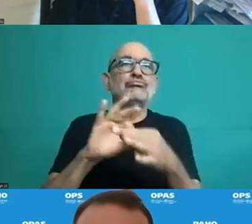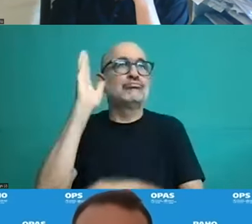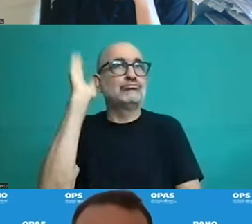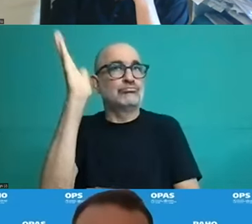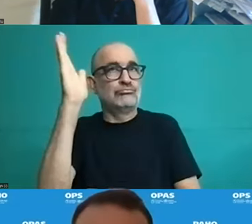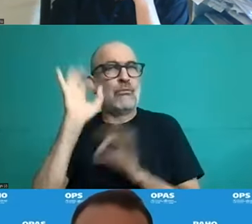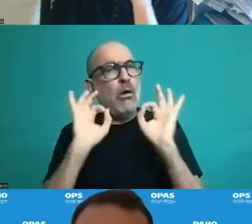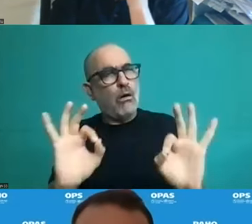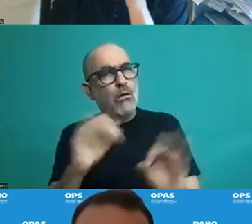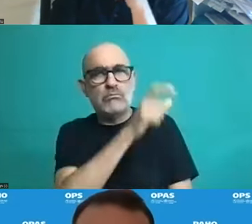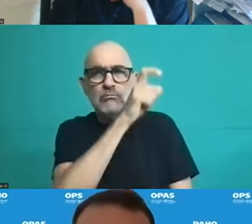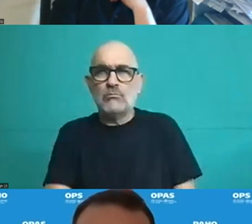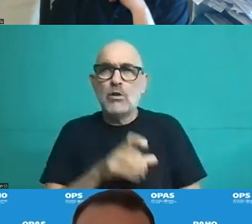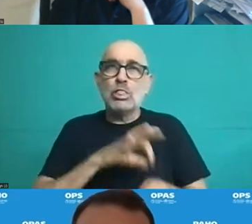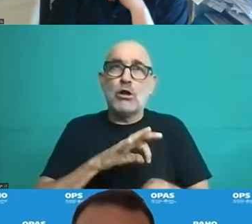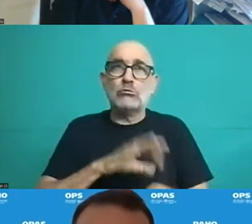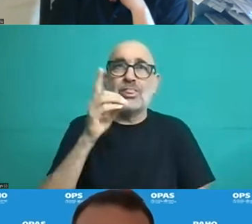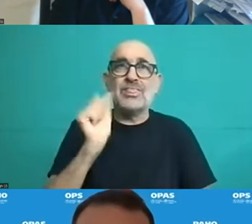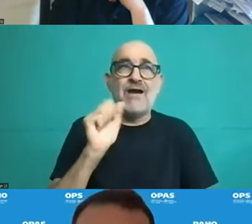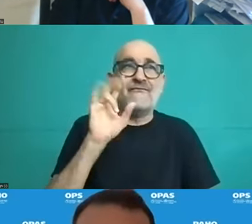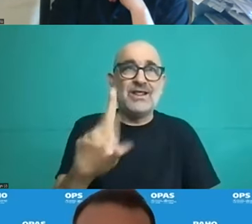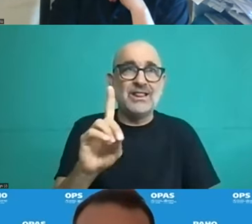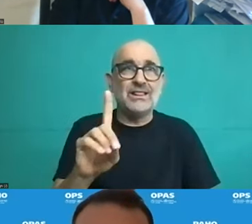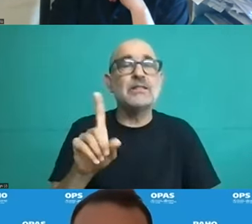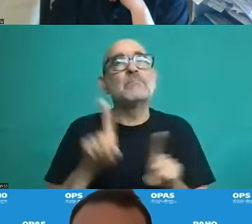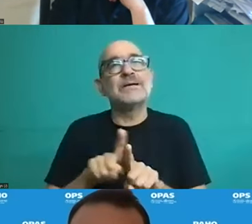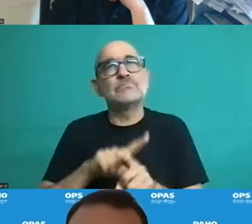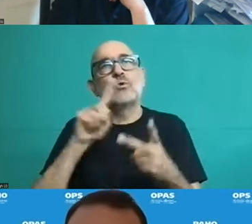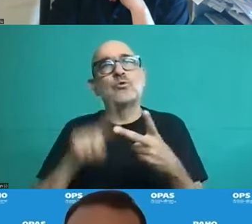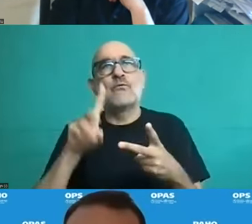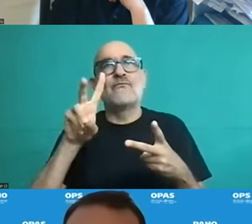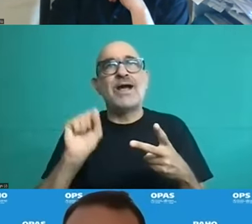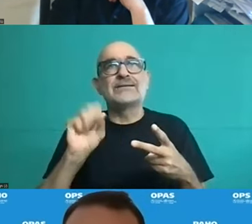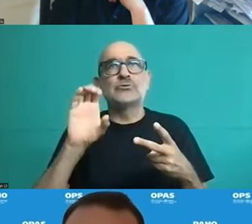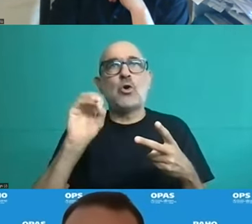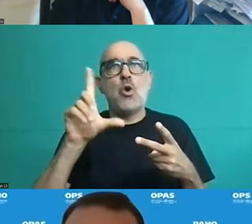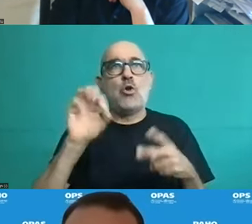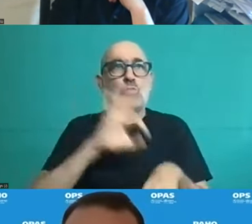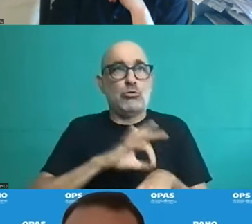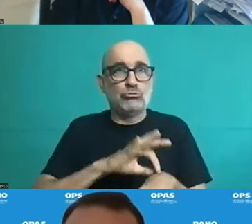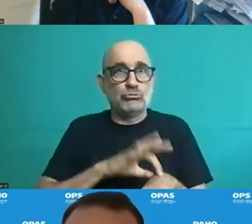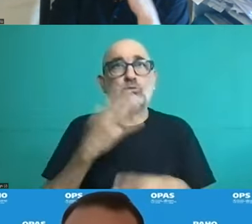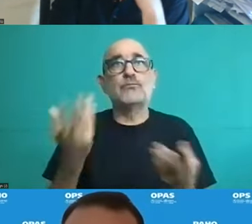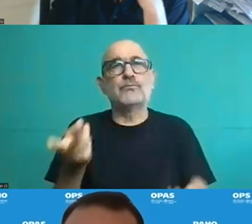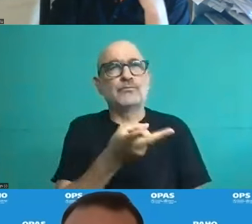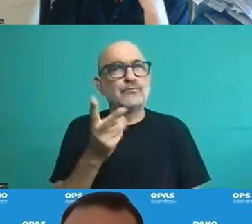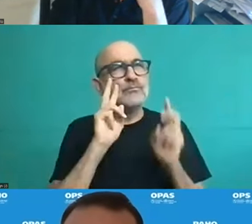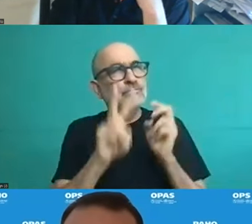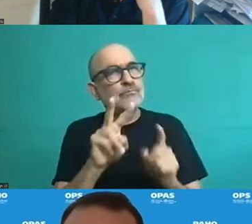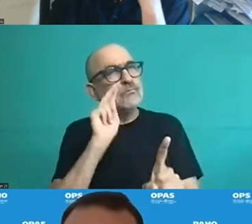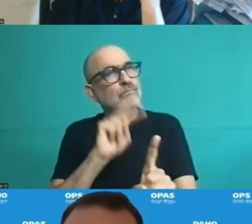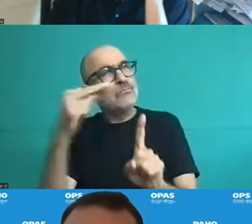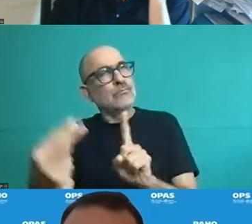health system, you are aware, certainly, that we are employing a system reform